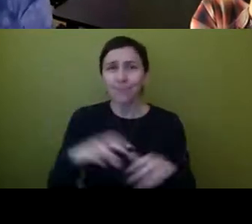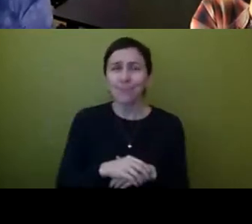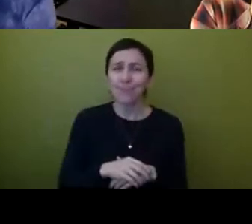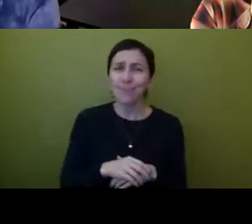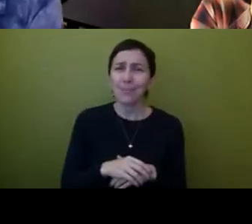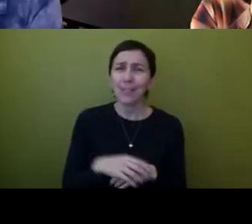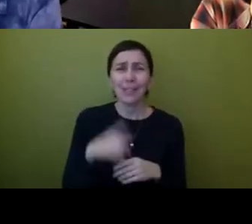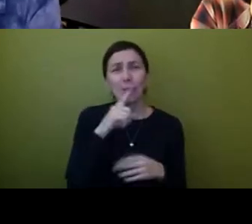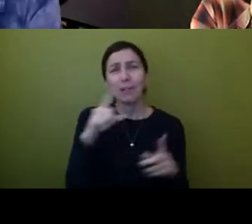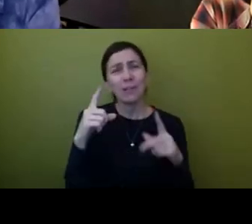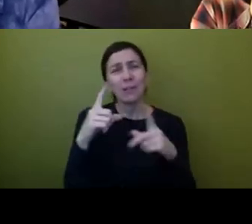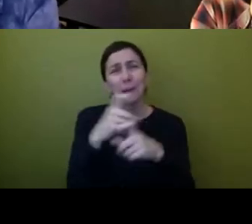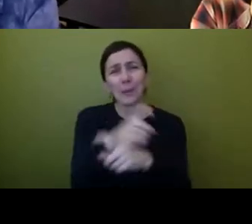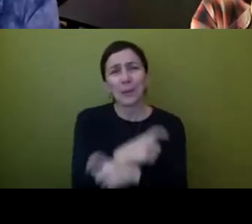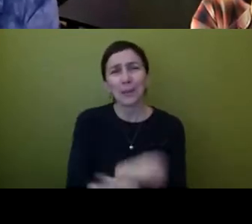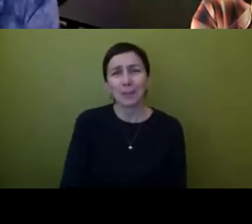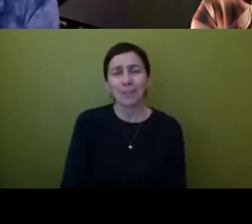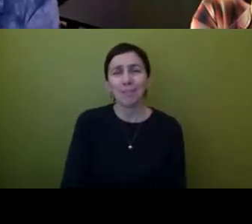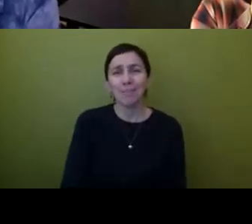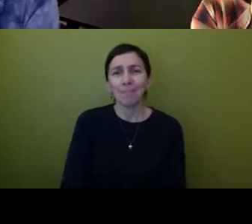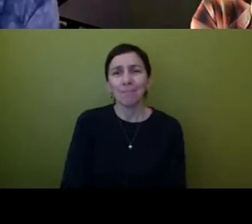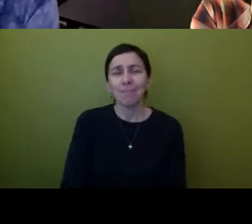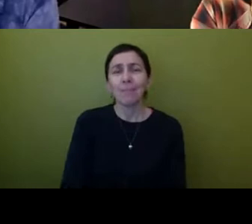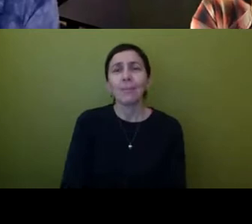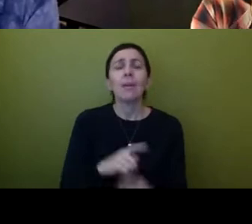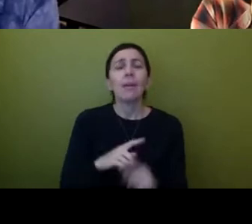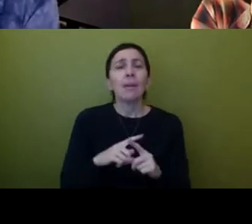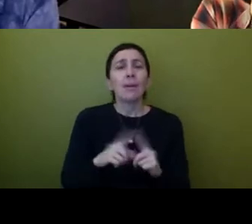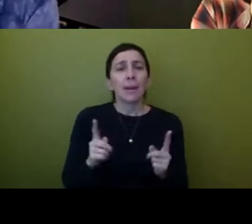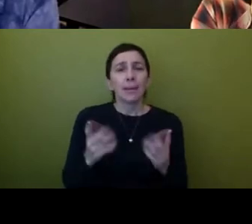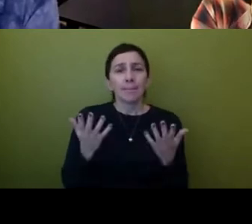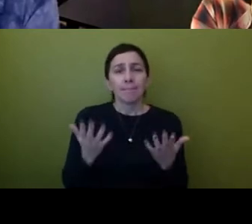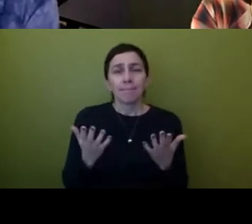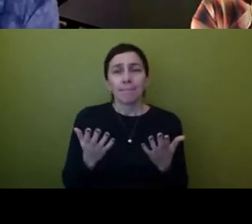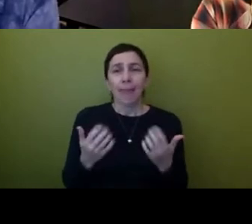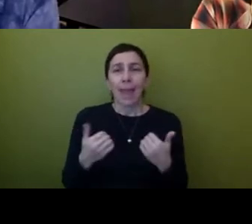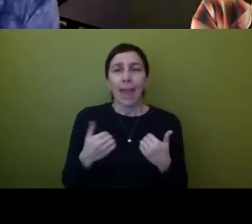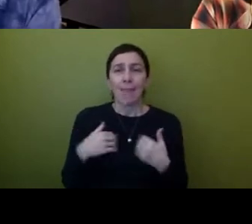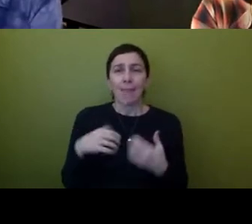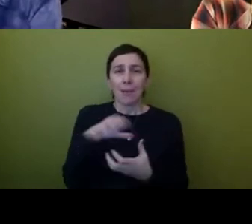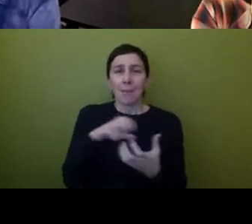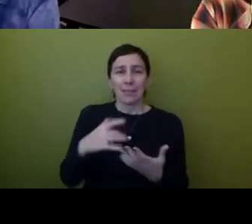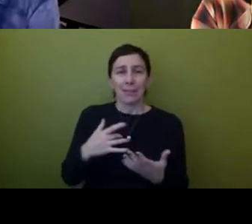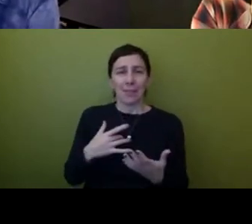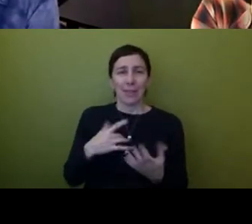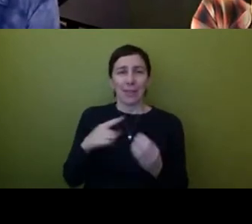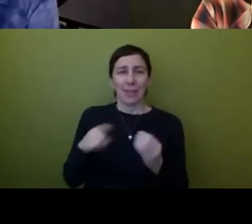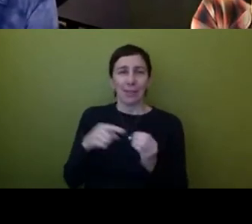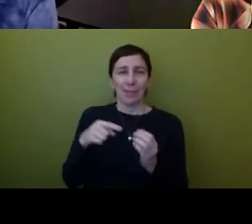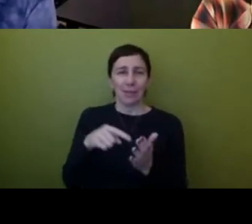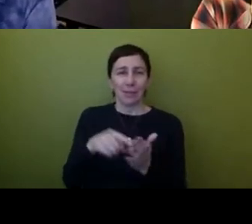super complicated um but i i don't know i i have a mixed feelings on it uh